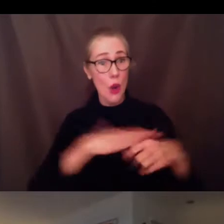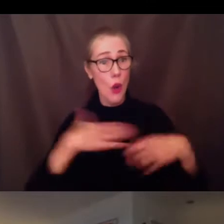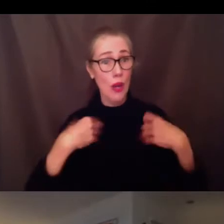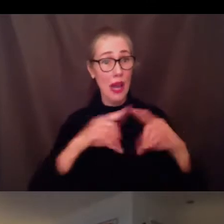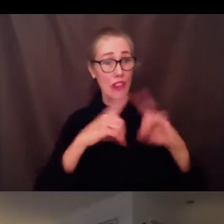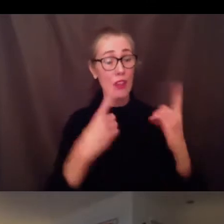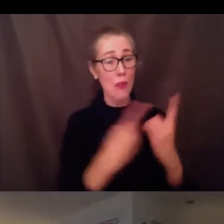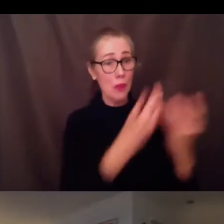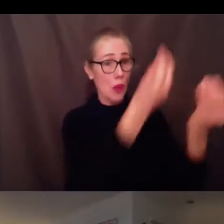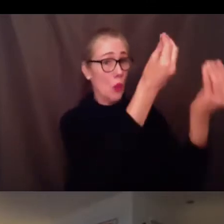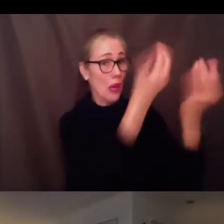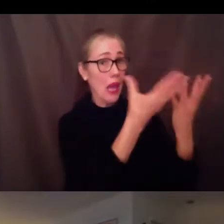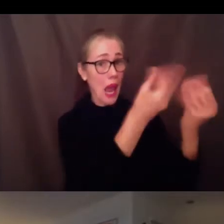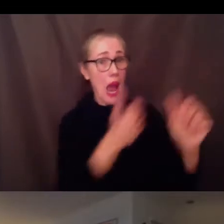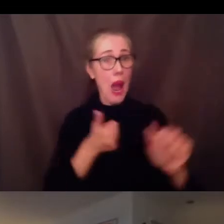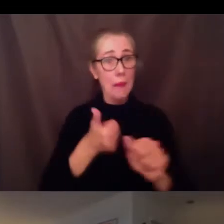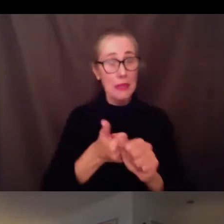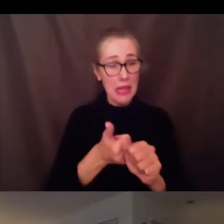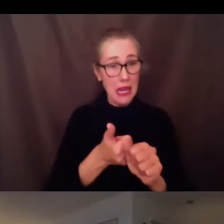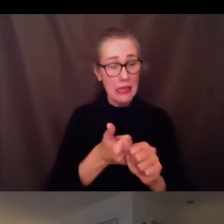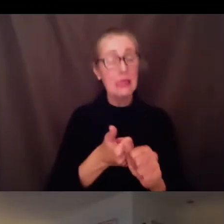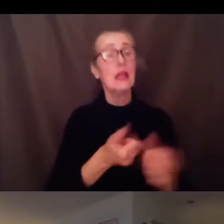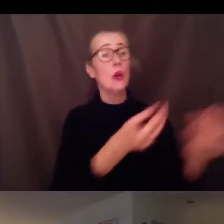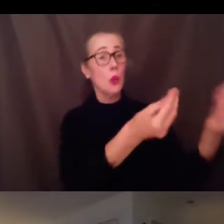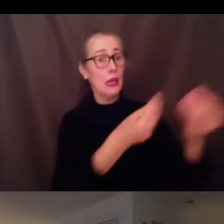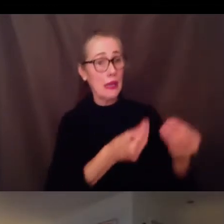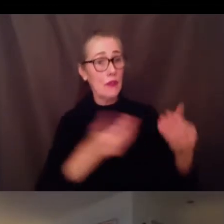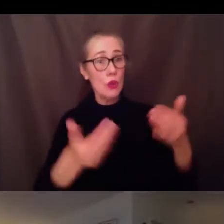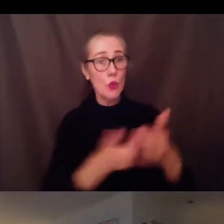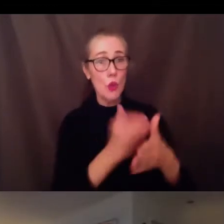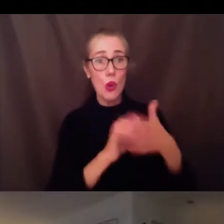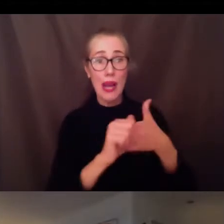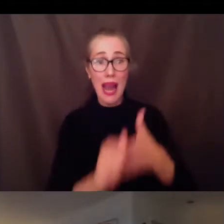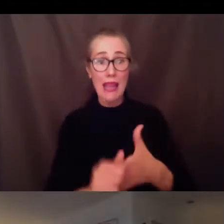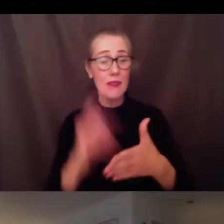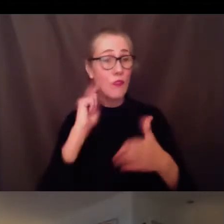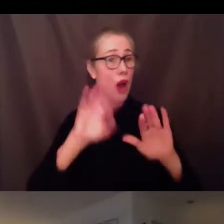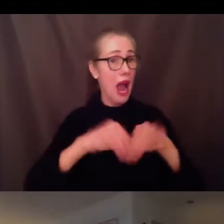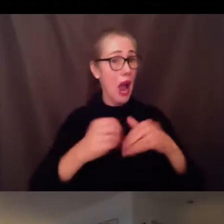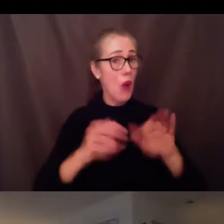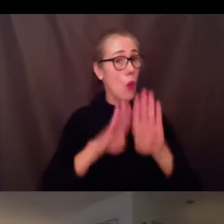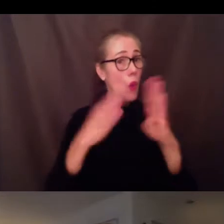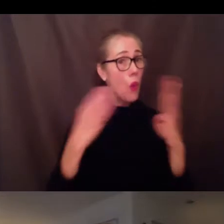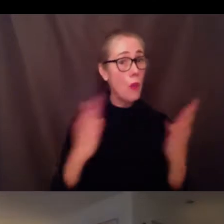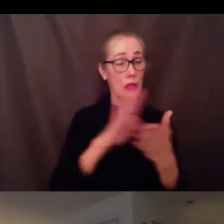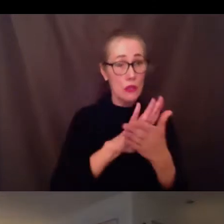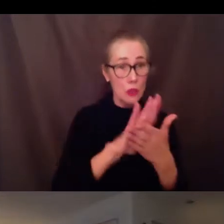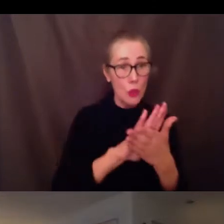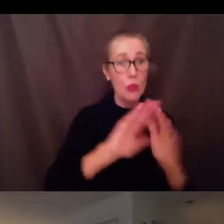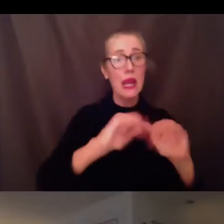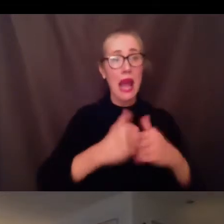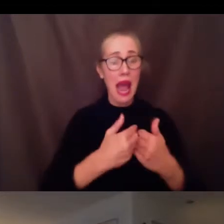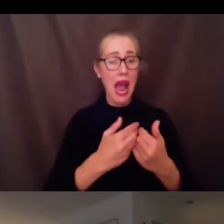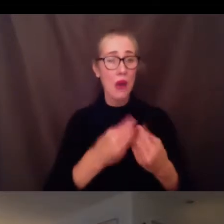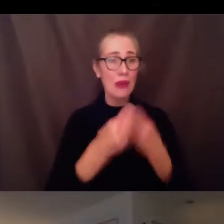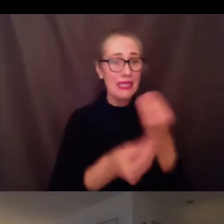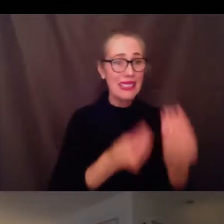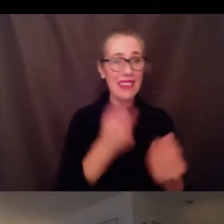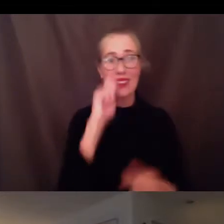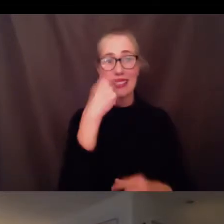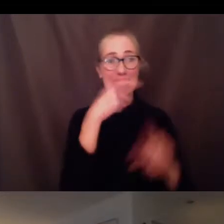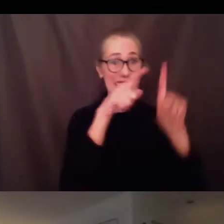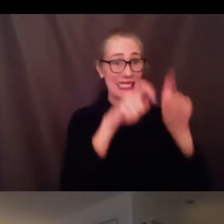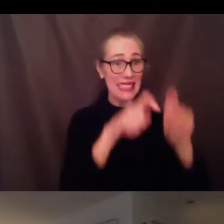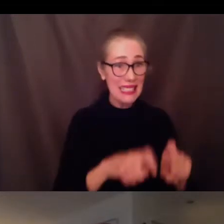on new guidance by the governor on school reopening, testing, and vaccinations. The two main topics for